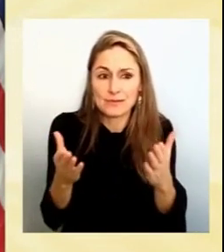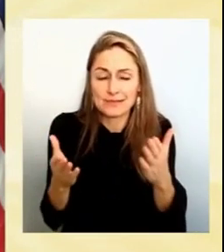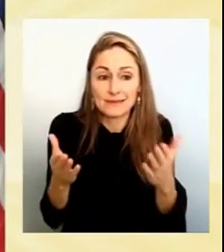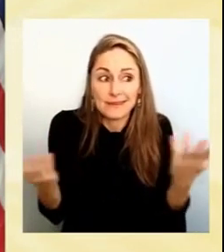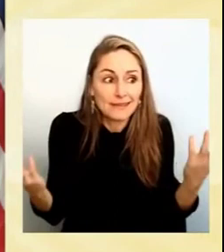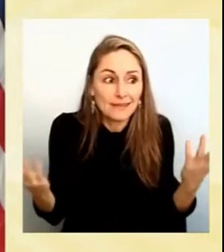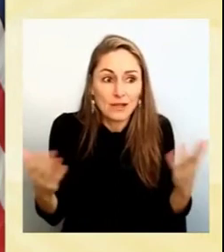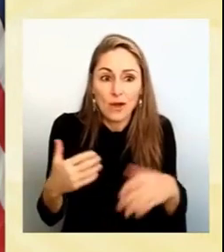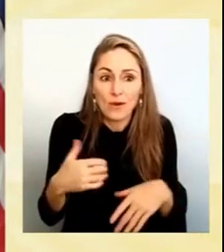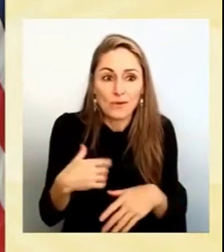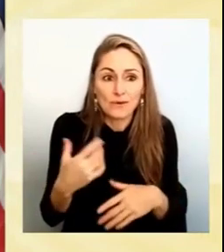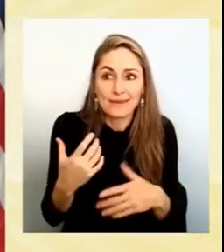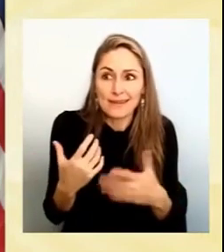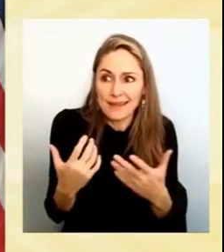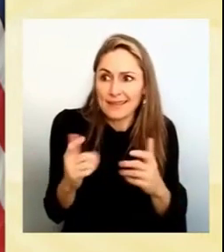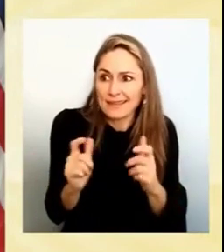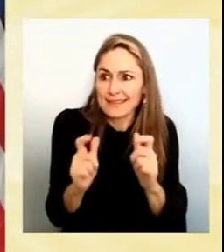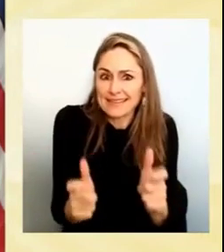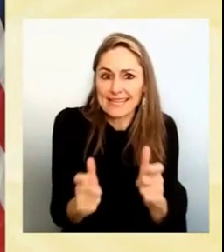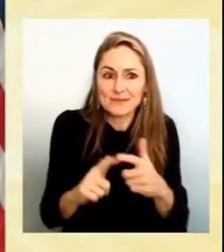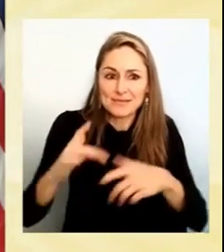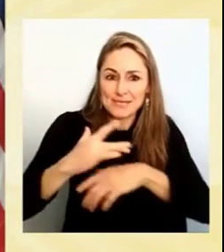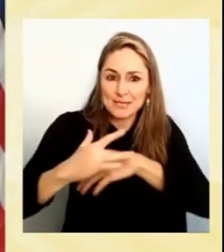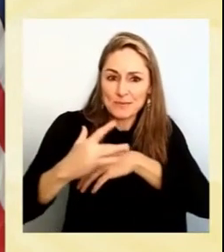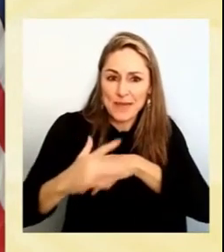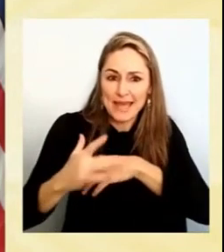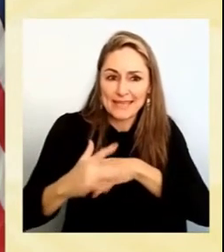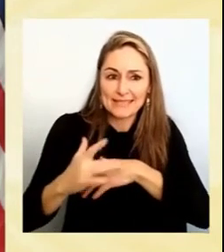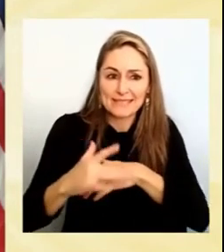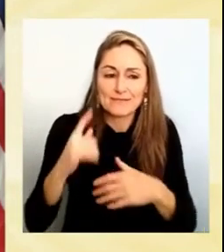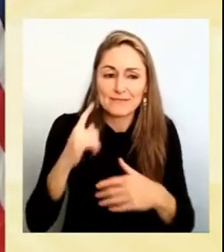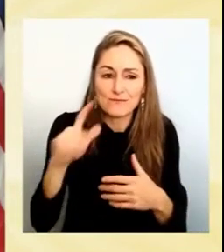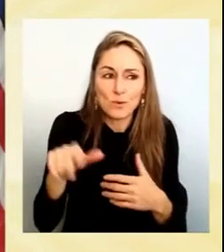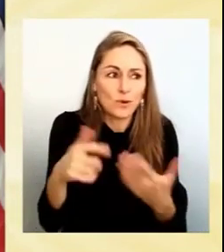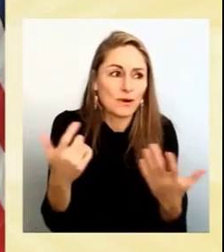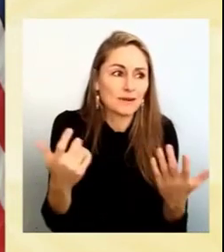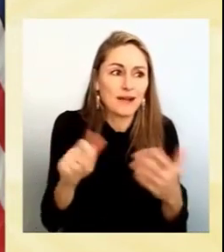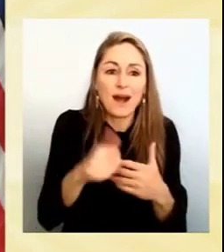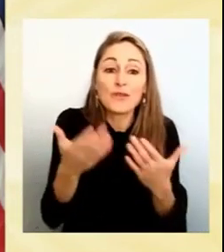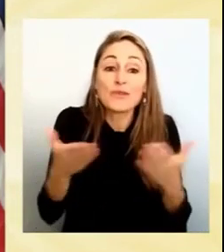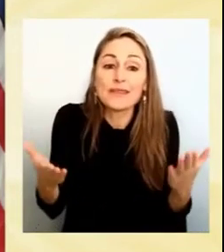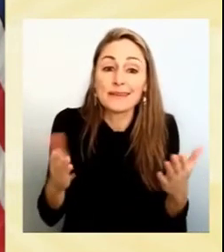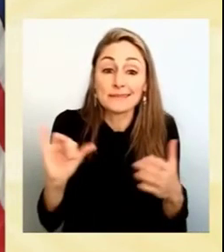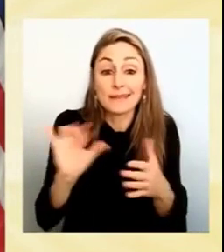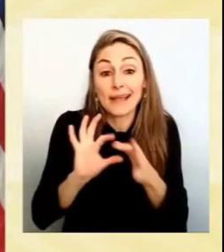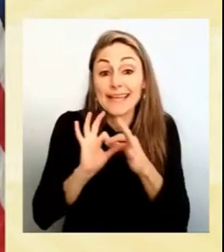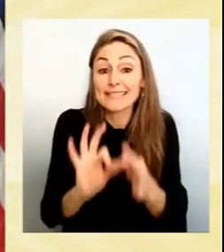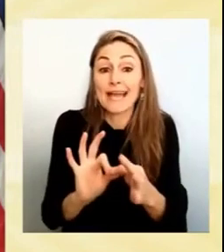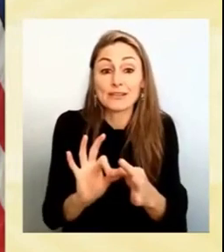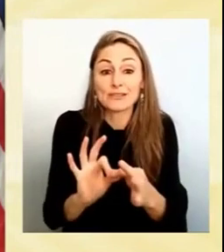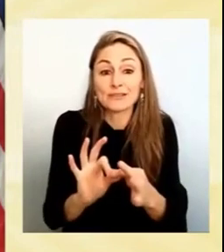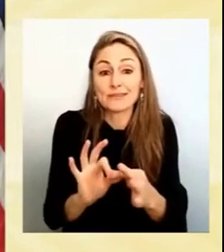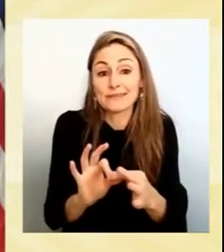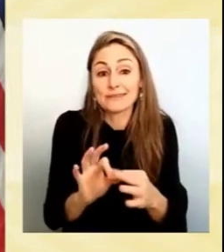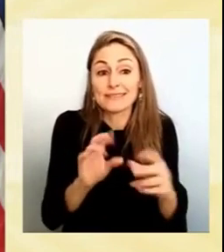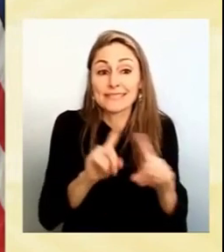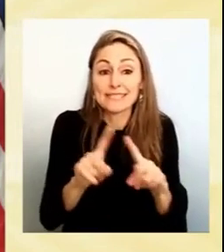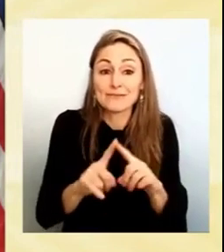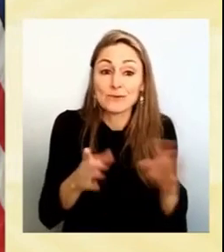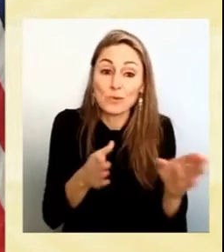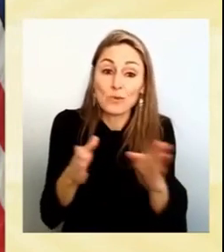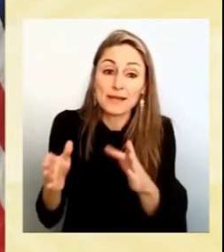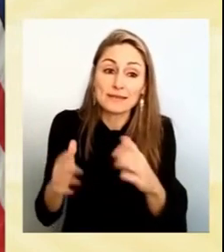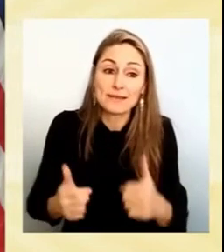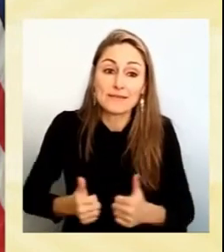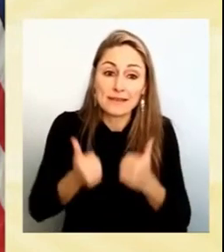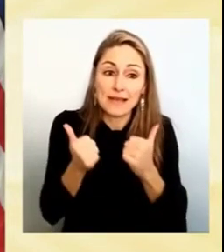for other things that are also very important, like that connection to ways of life that you so evocatively